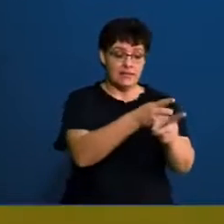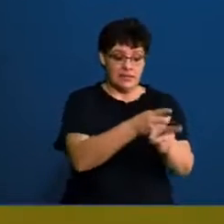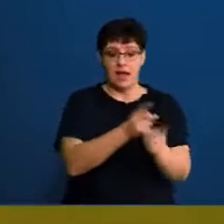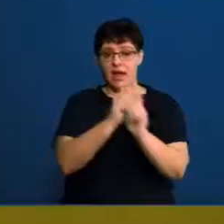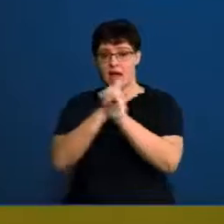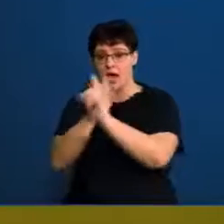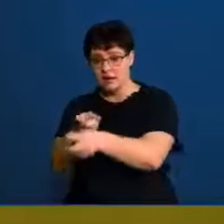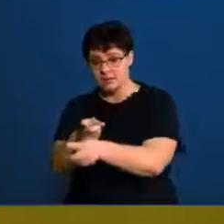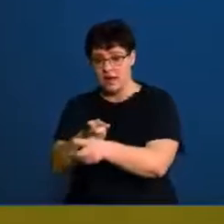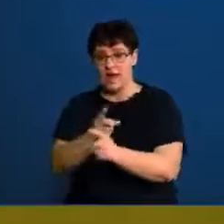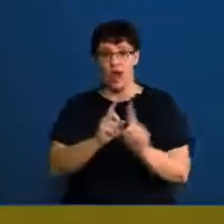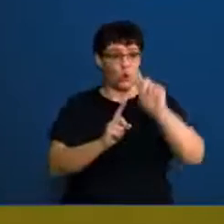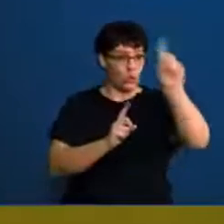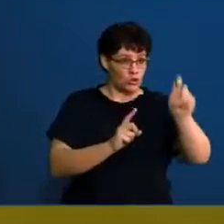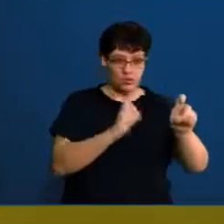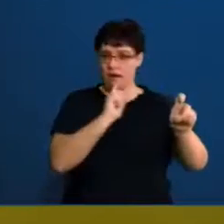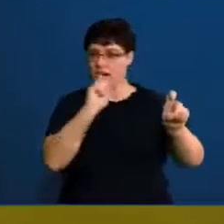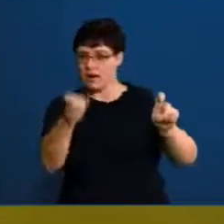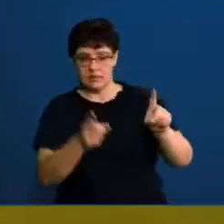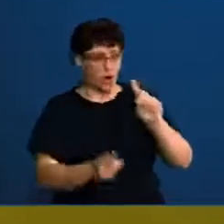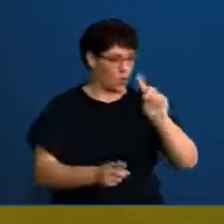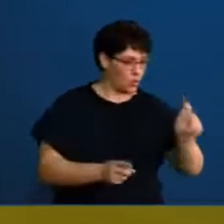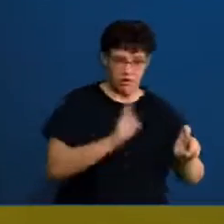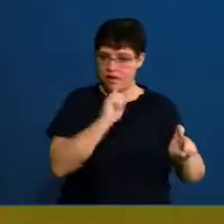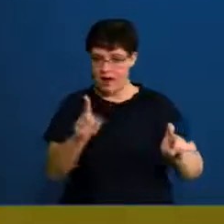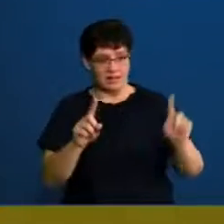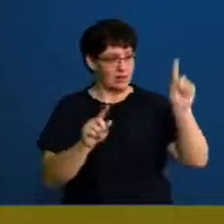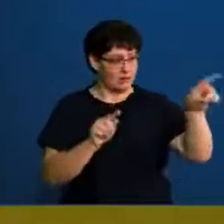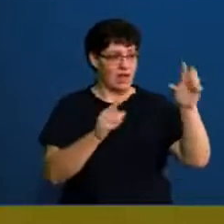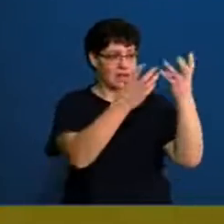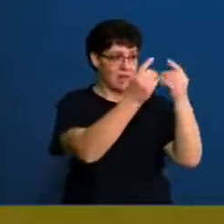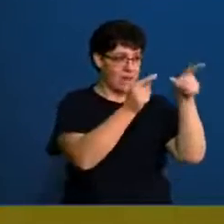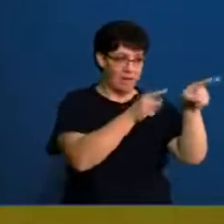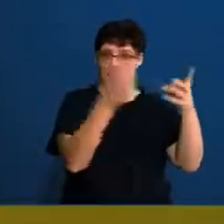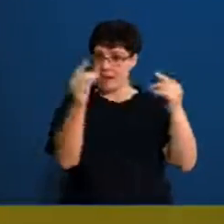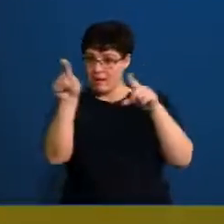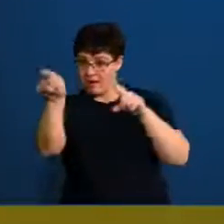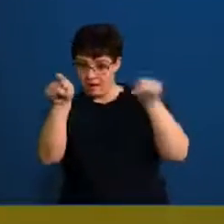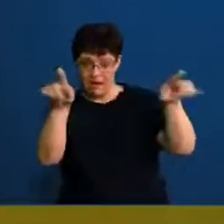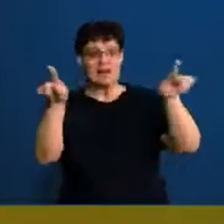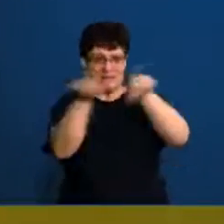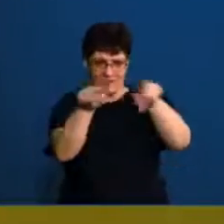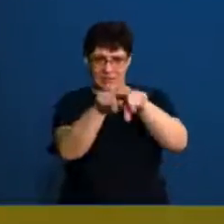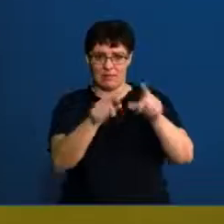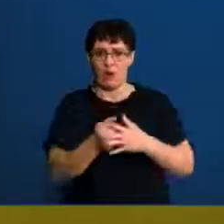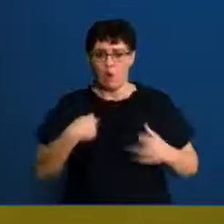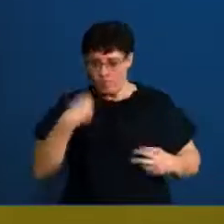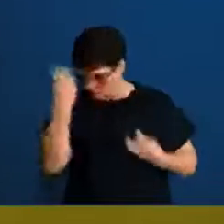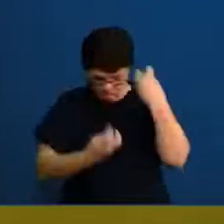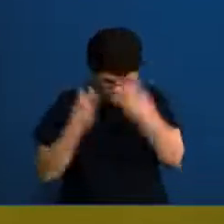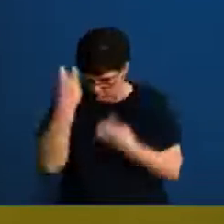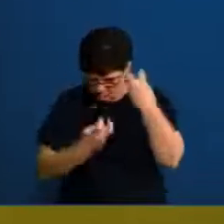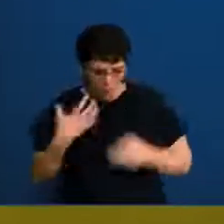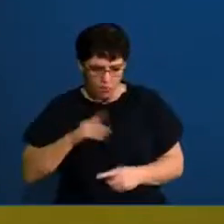how they are in the question paper. When the marker is marking your paper, they don't want to have to look